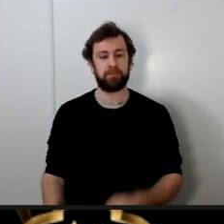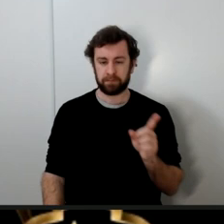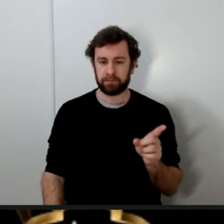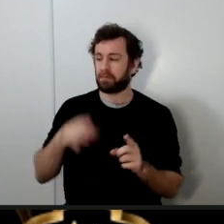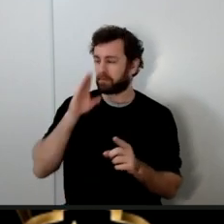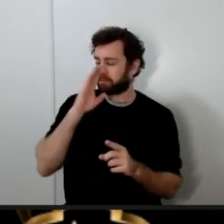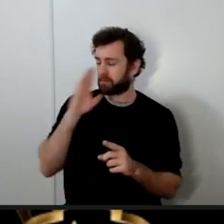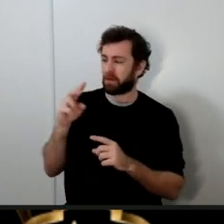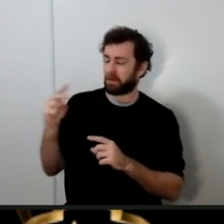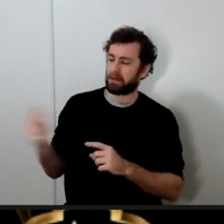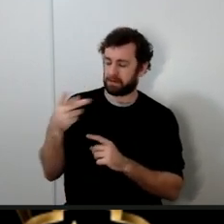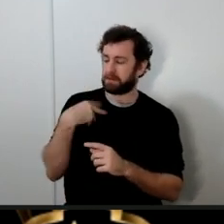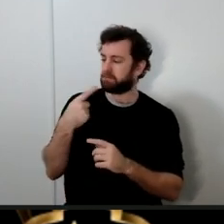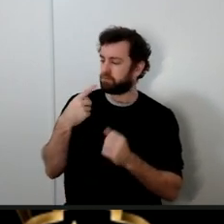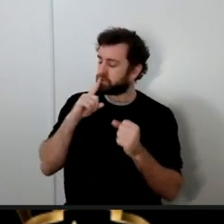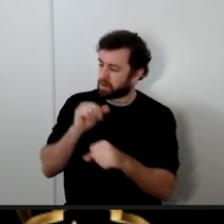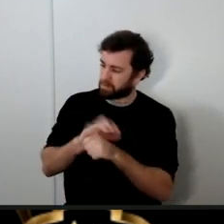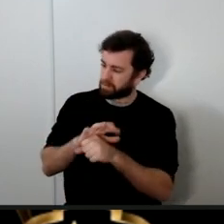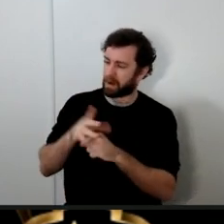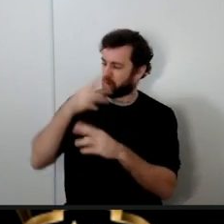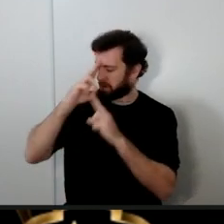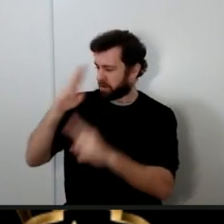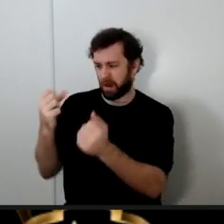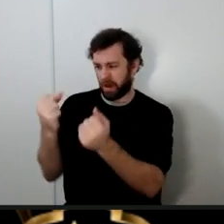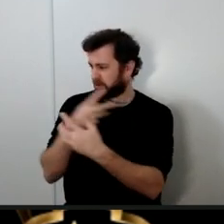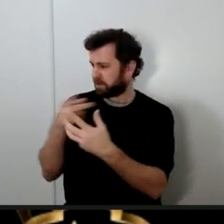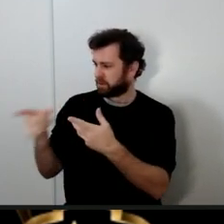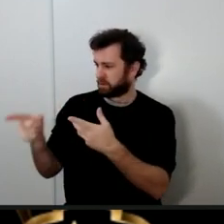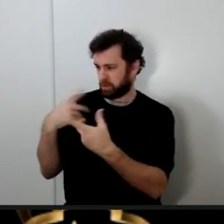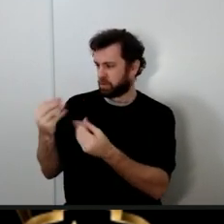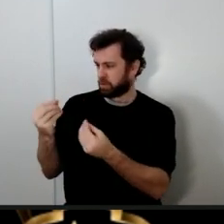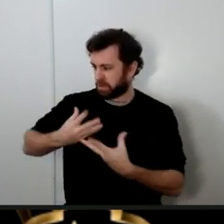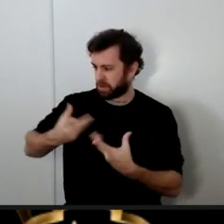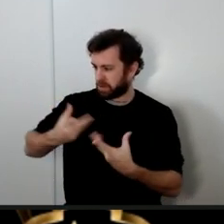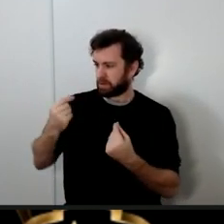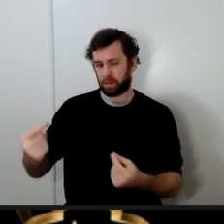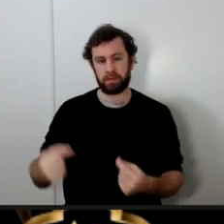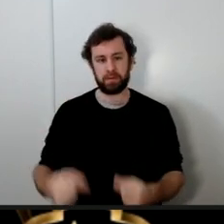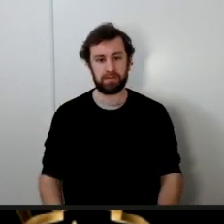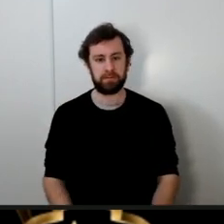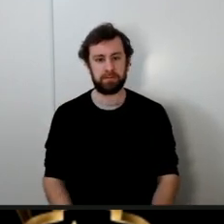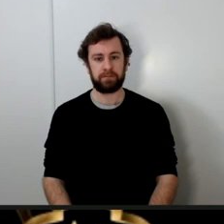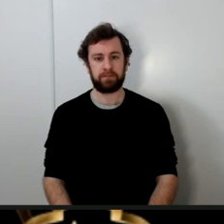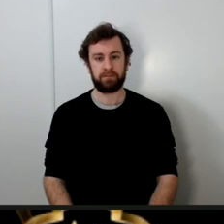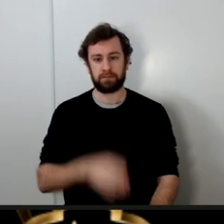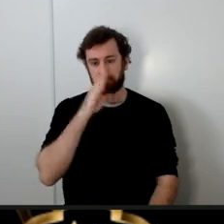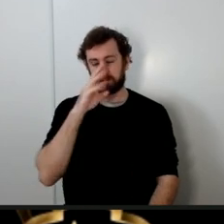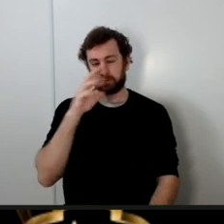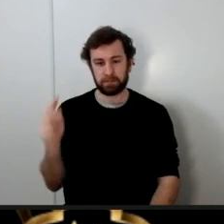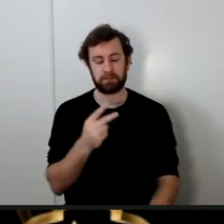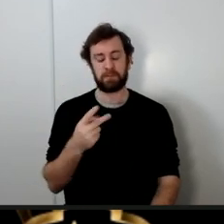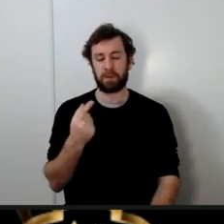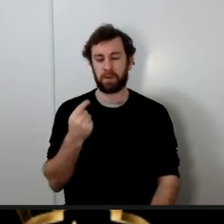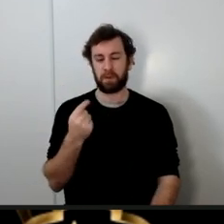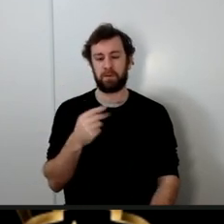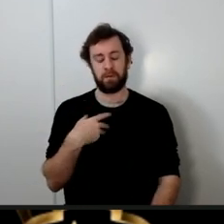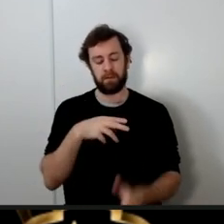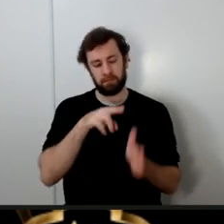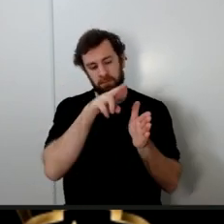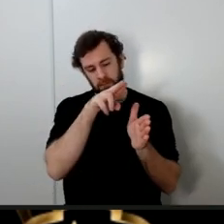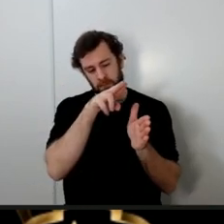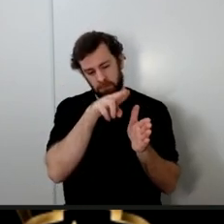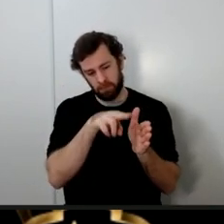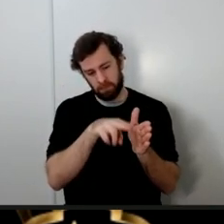he would honor all this will the Imam then that night he buries Lady Fatima